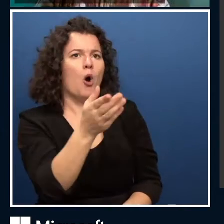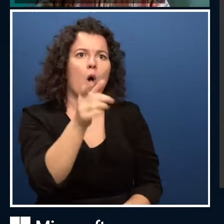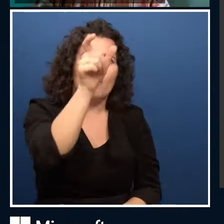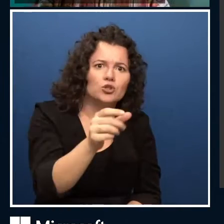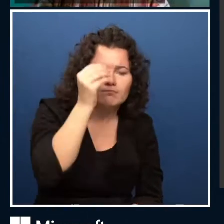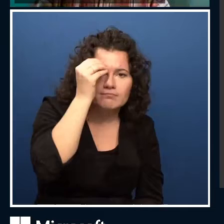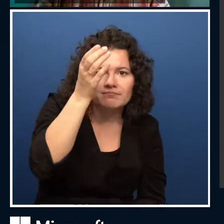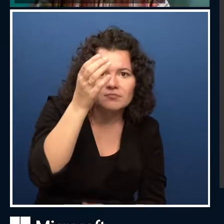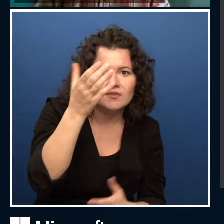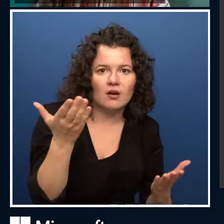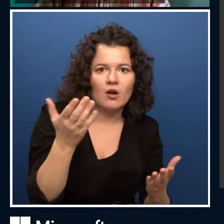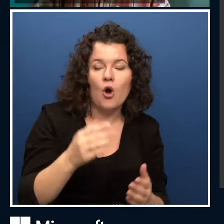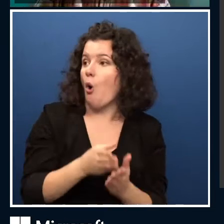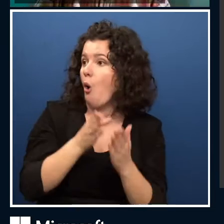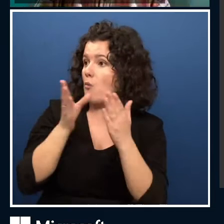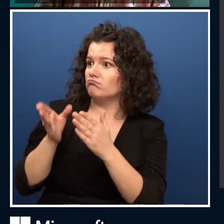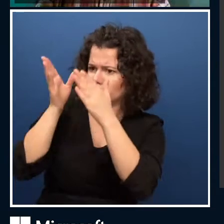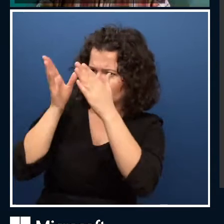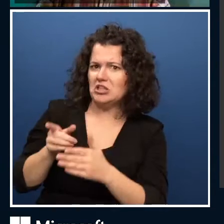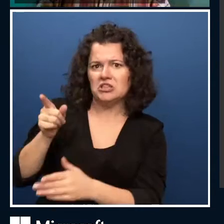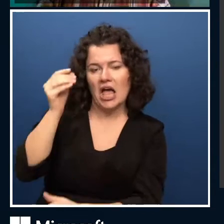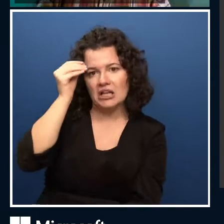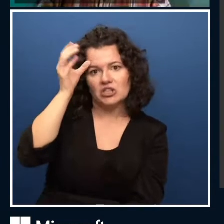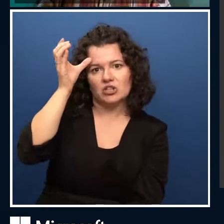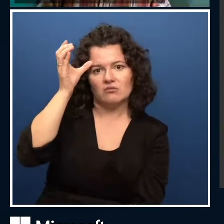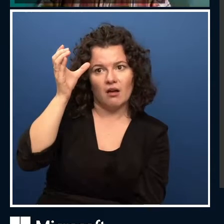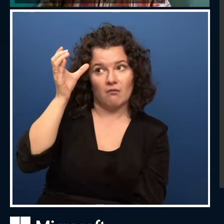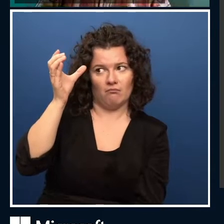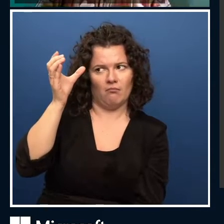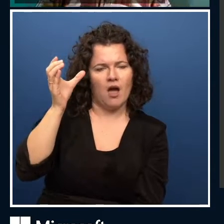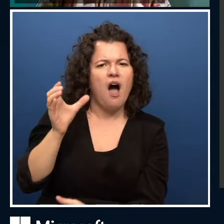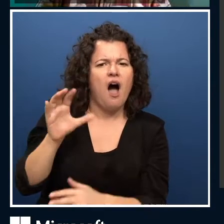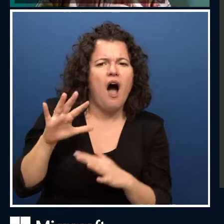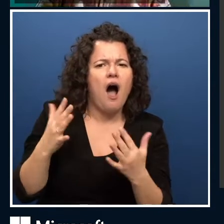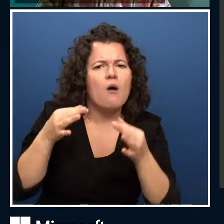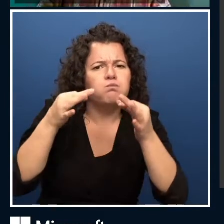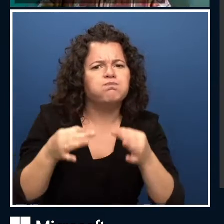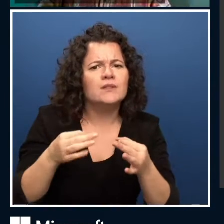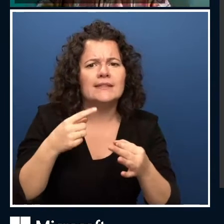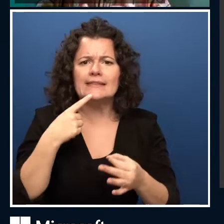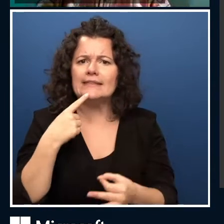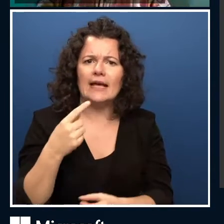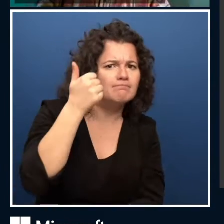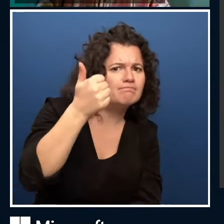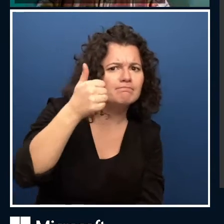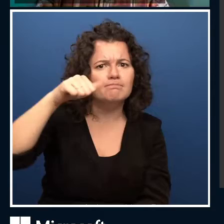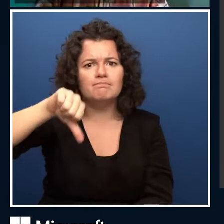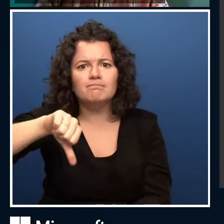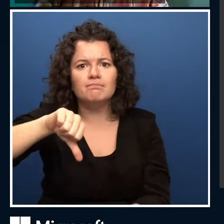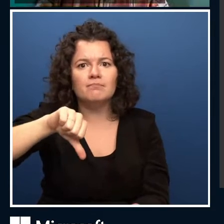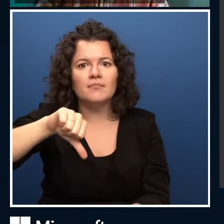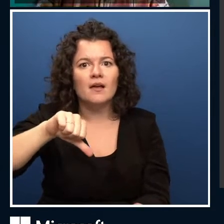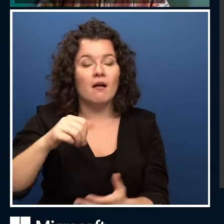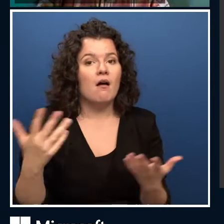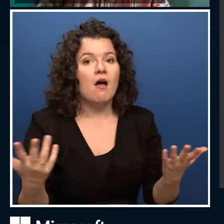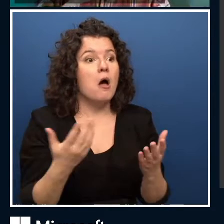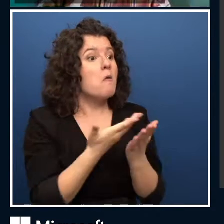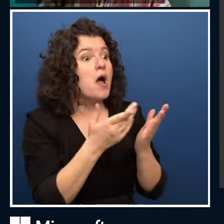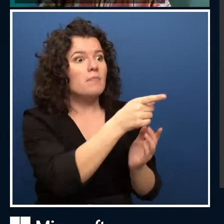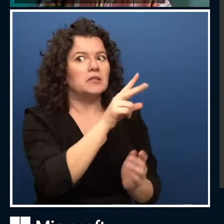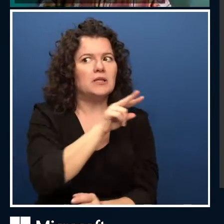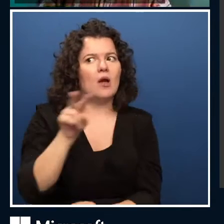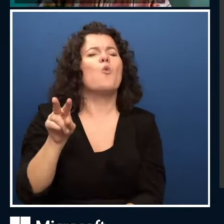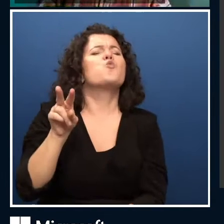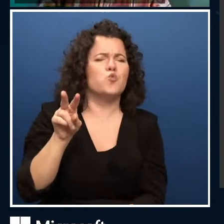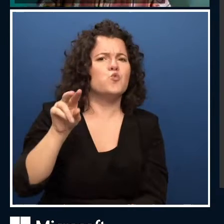intelligent? This is not an easy question because in fact, many people would probably disagree on the answer. We will try